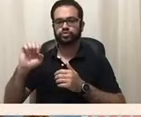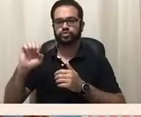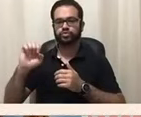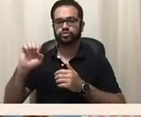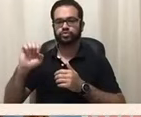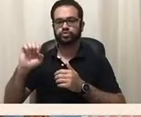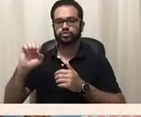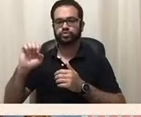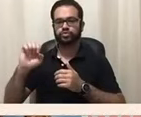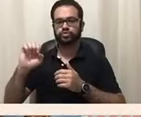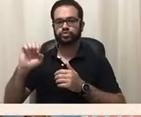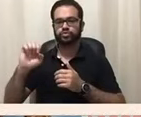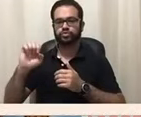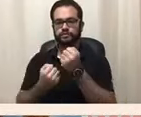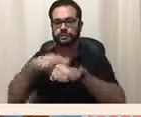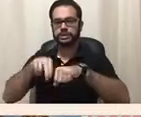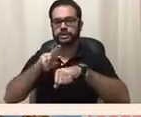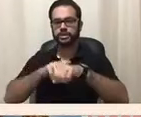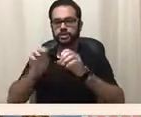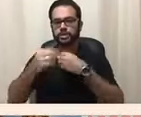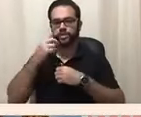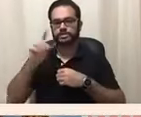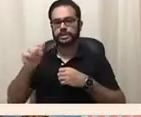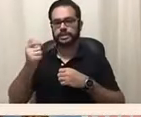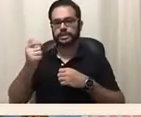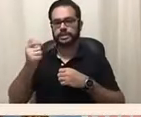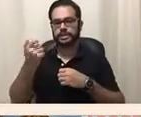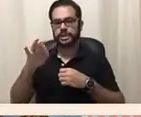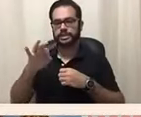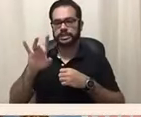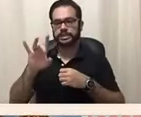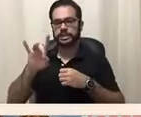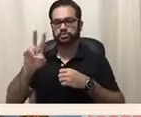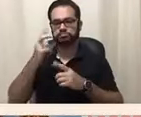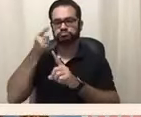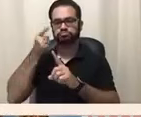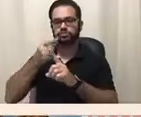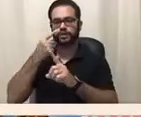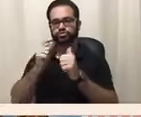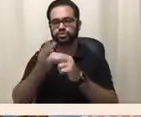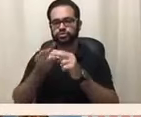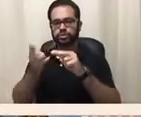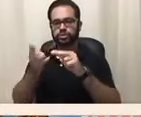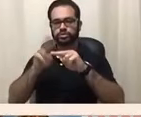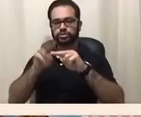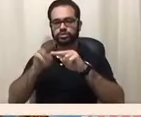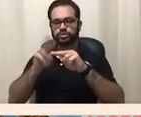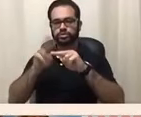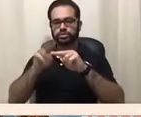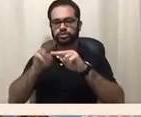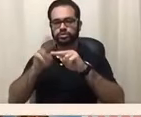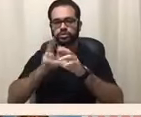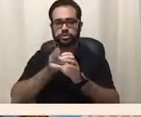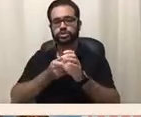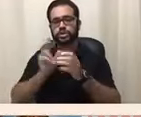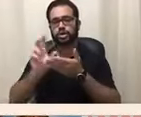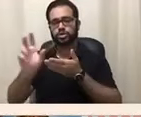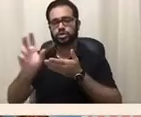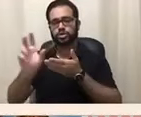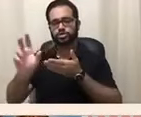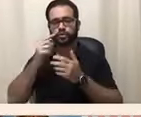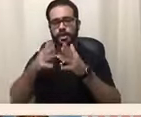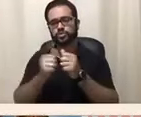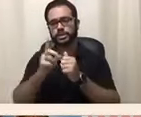and constitution of americans with disabilities in all aspects of life and to close the